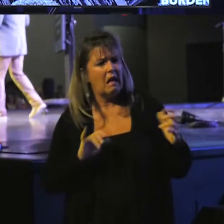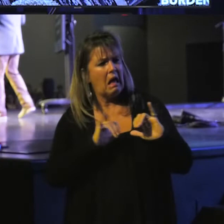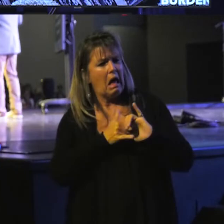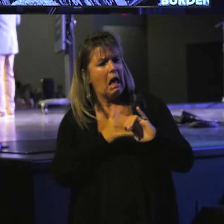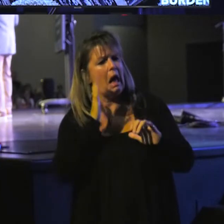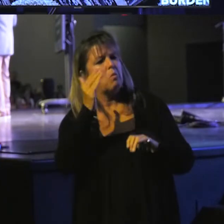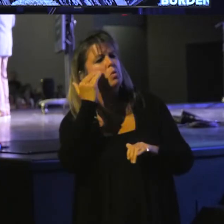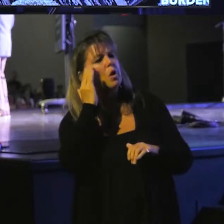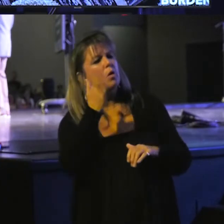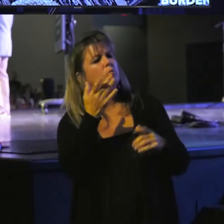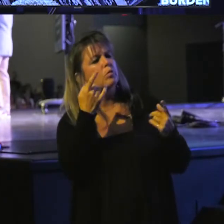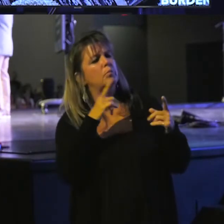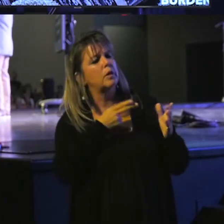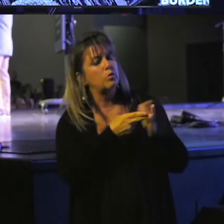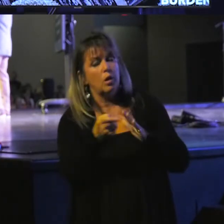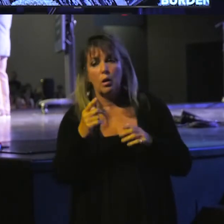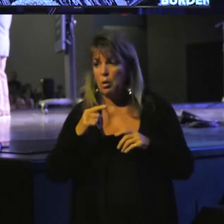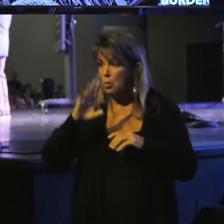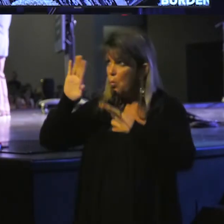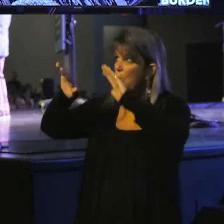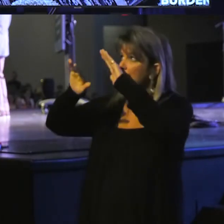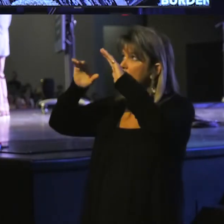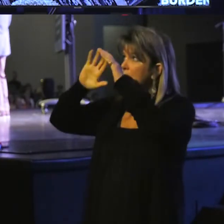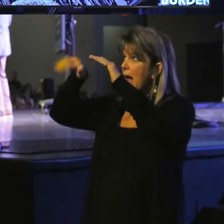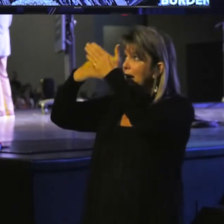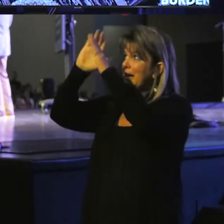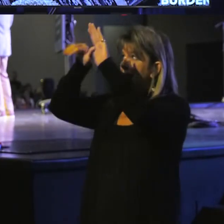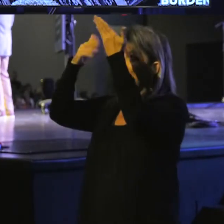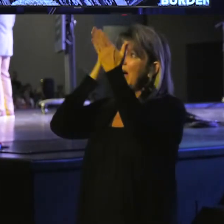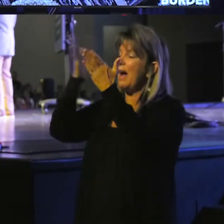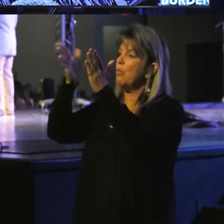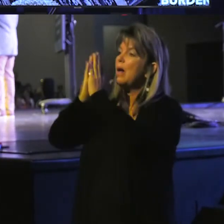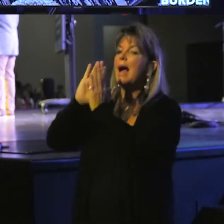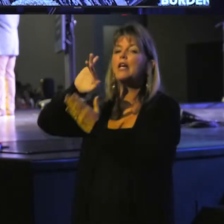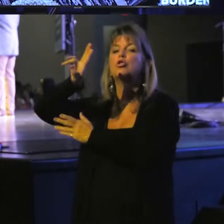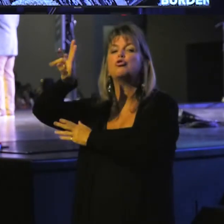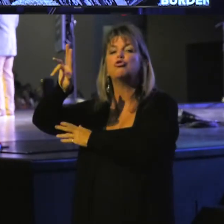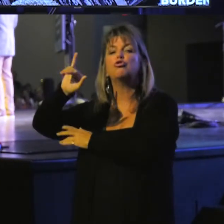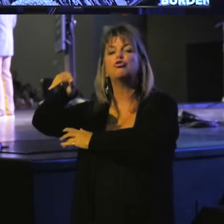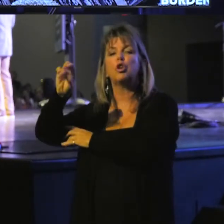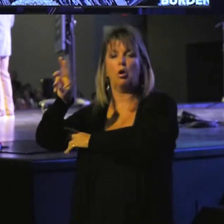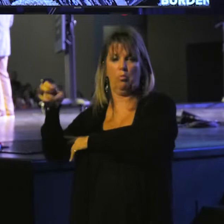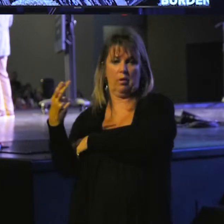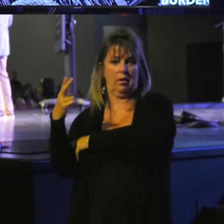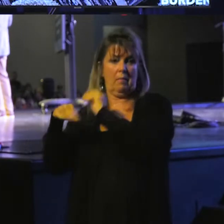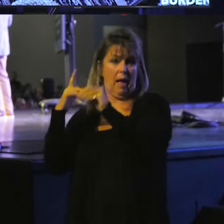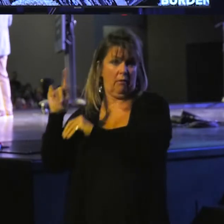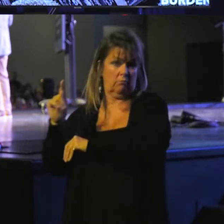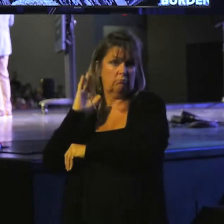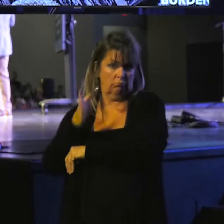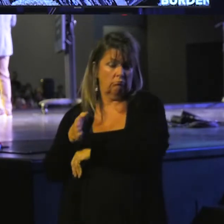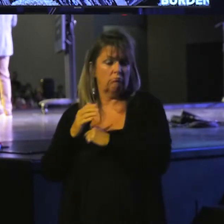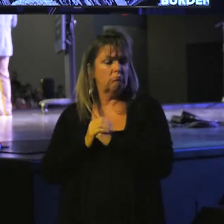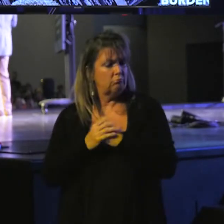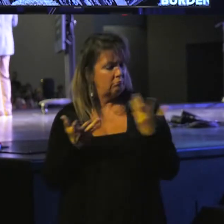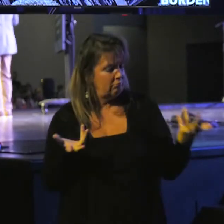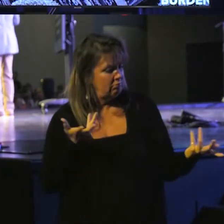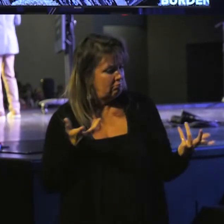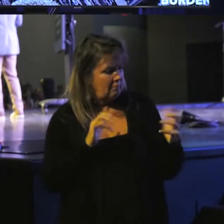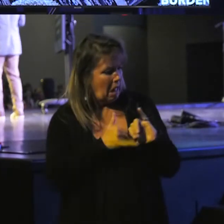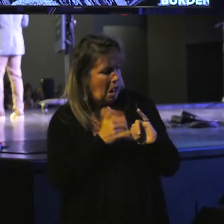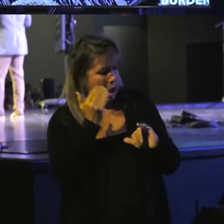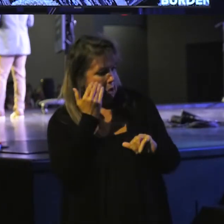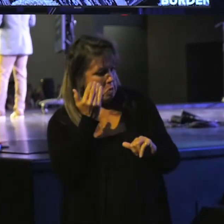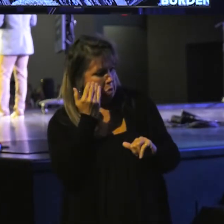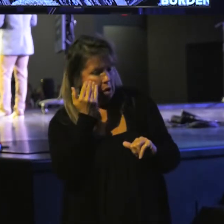are you going to know that's going to be true? said, well, when I get to heaven, I'll ask Jonah about him. He said, well, how